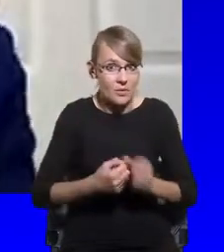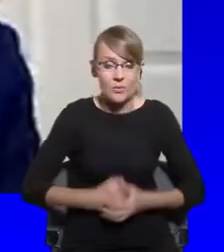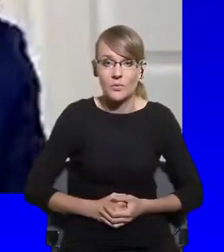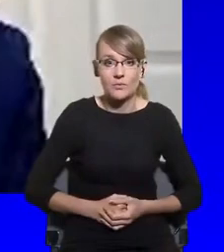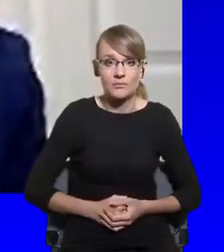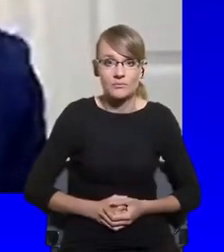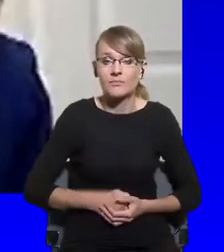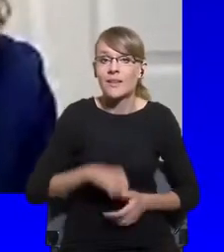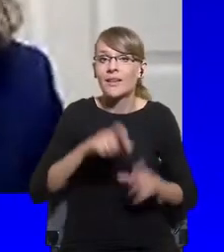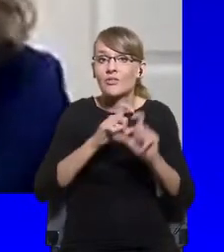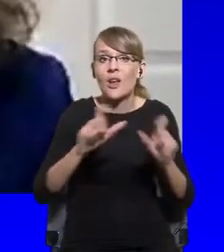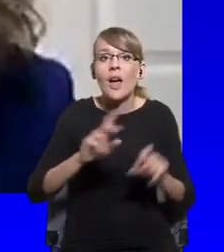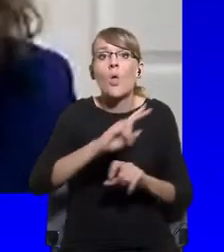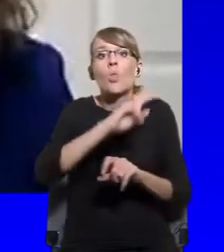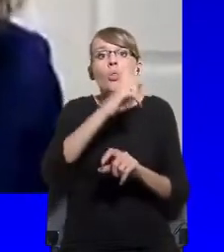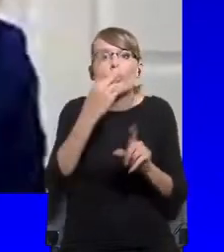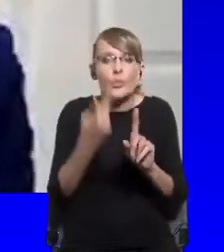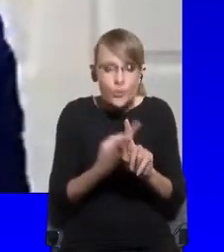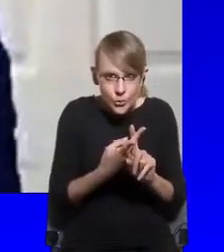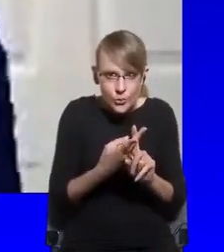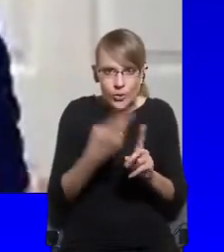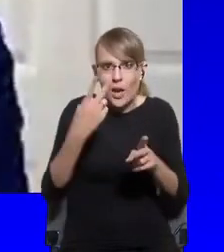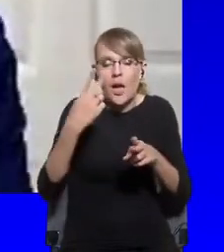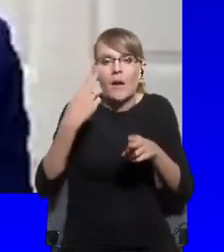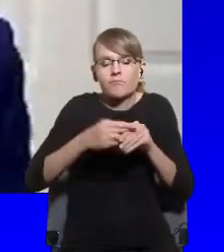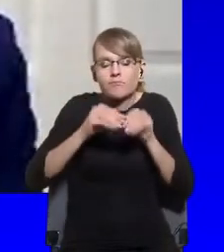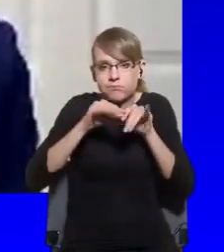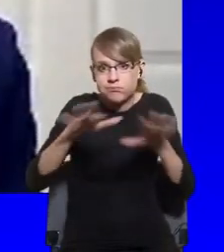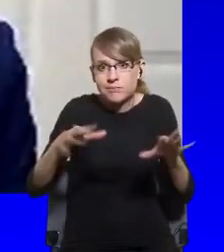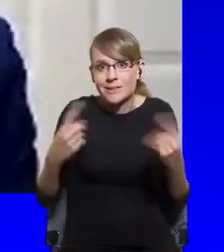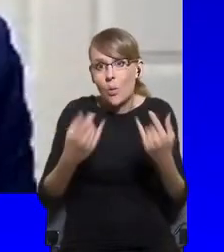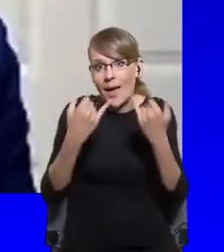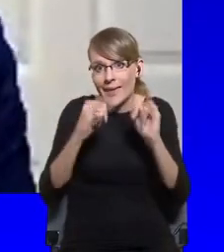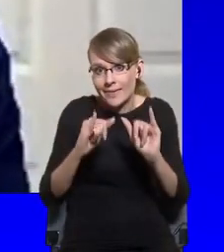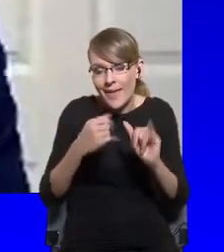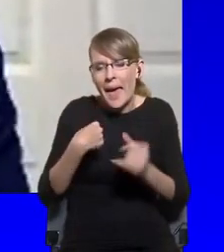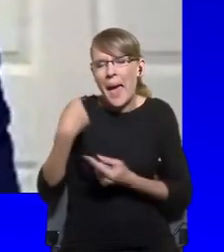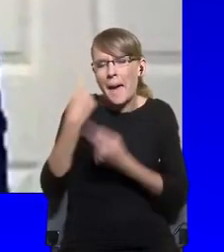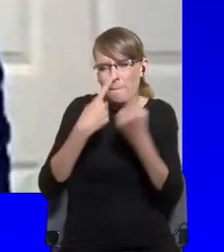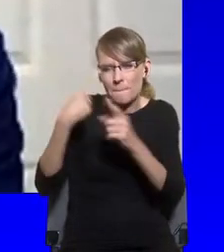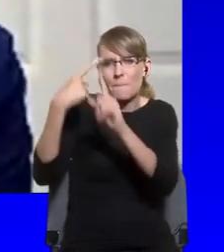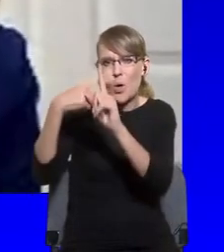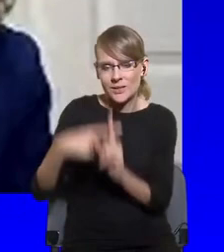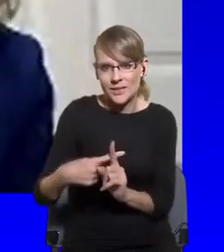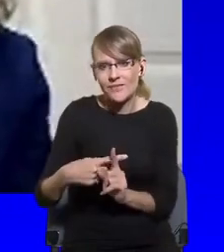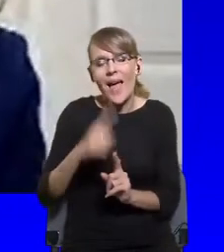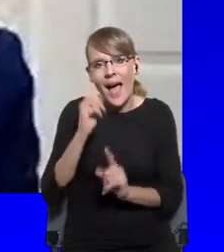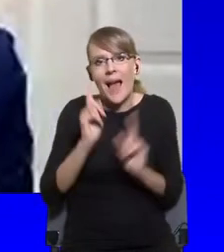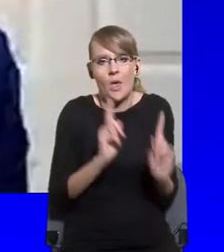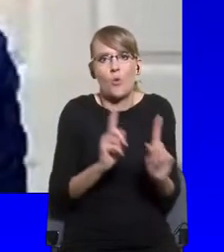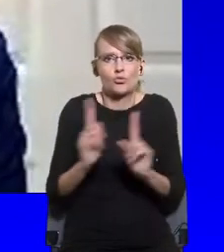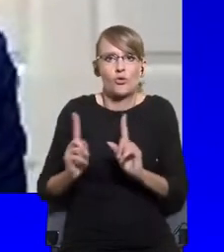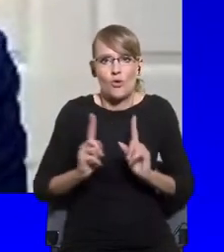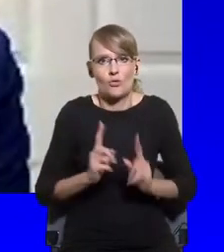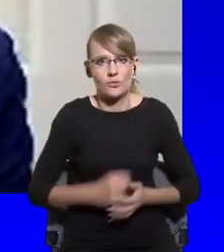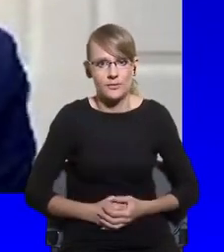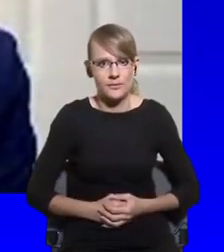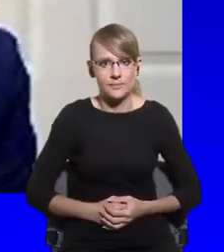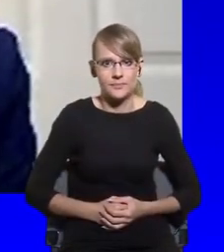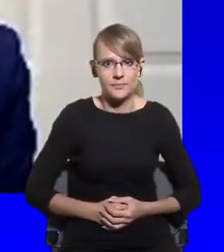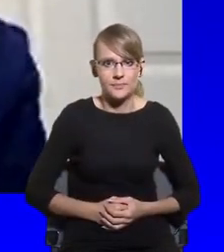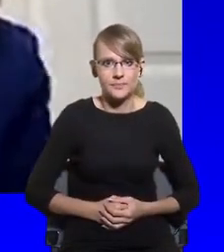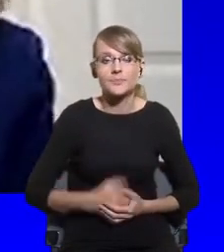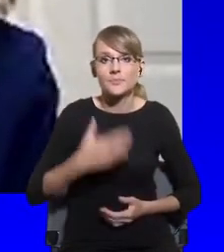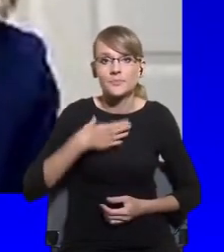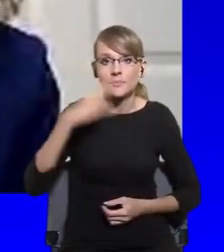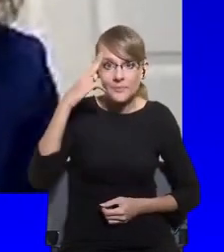feel I'm optimistic, though, in a very timid way, about the fact that institutions are learning